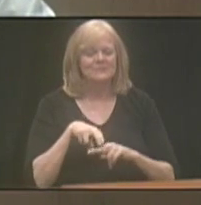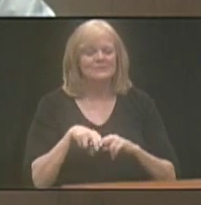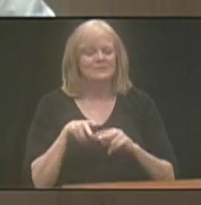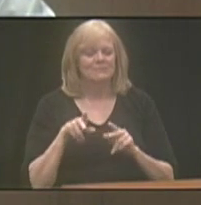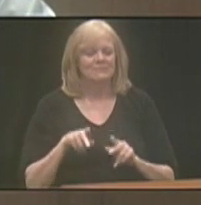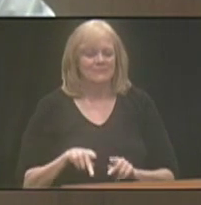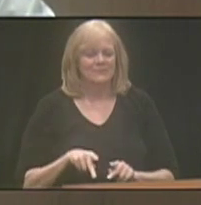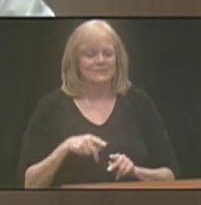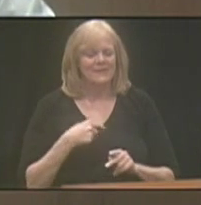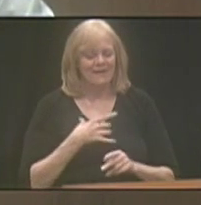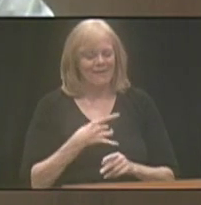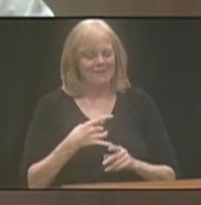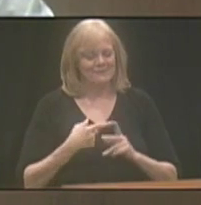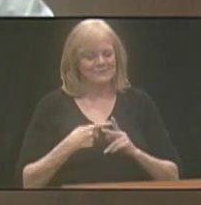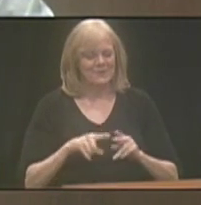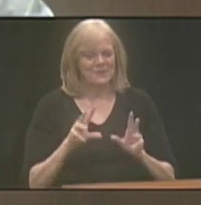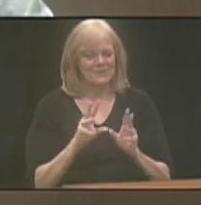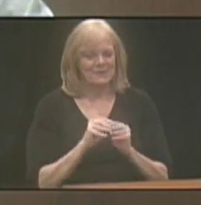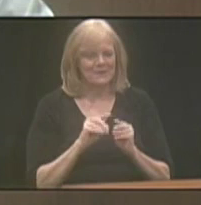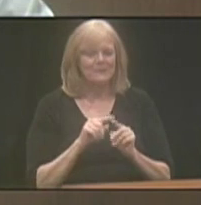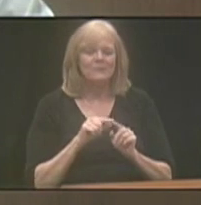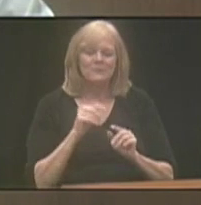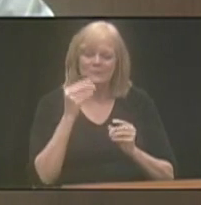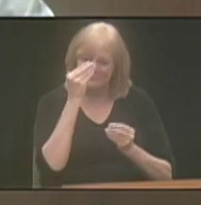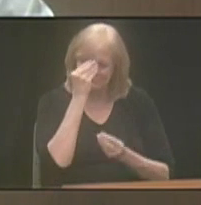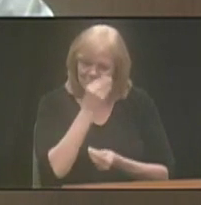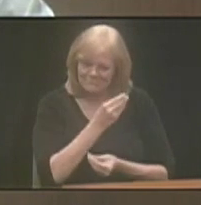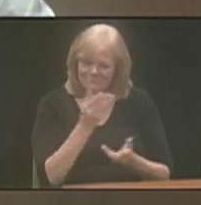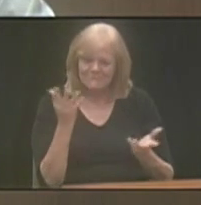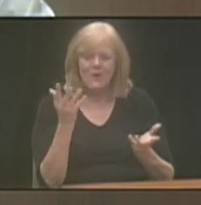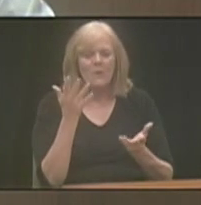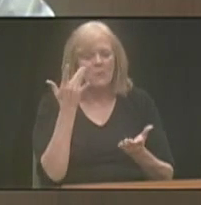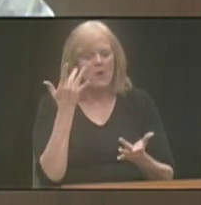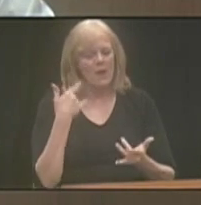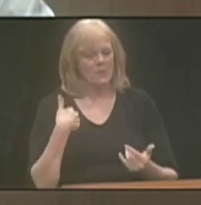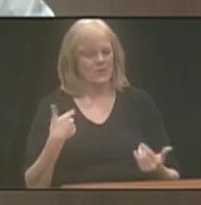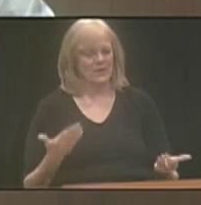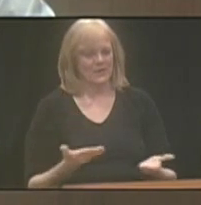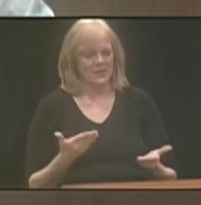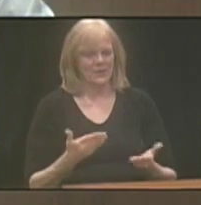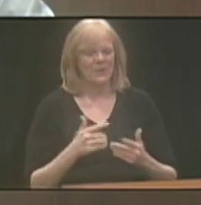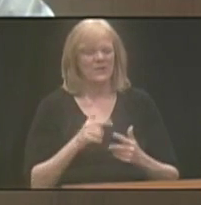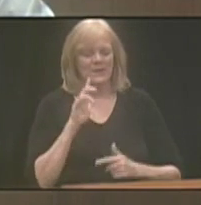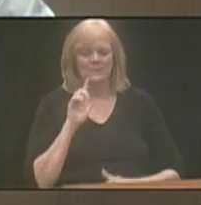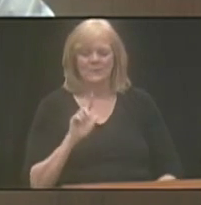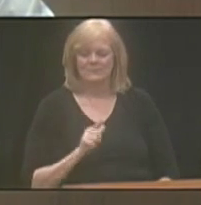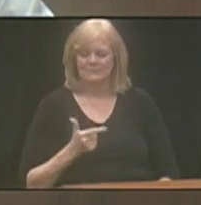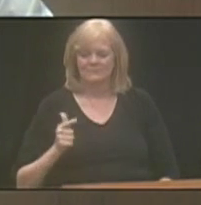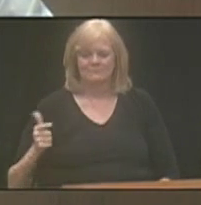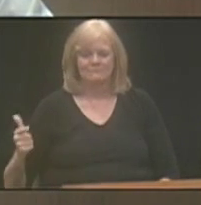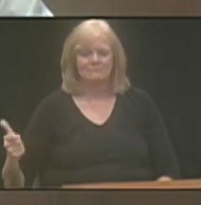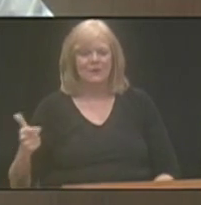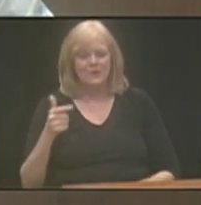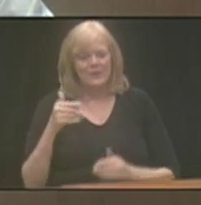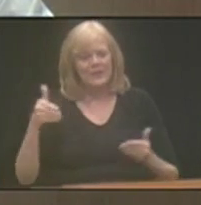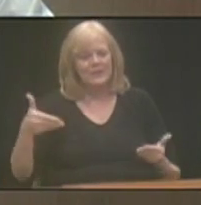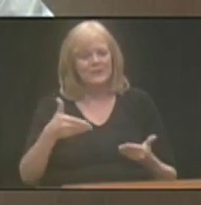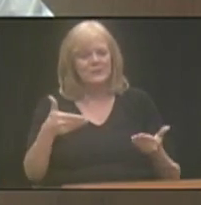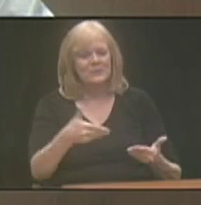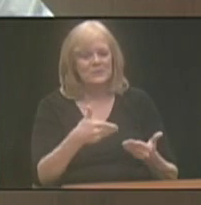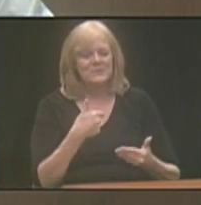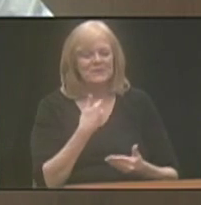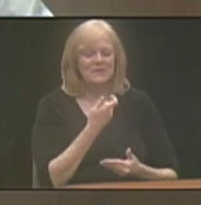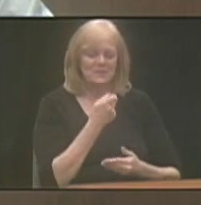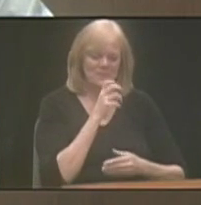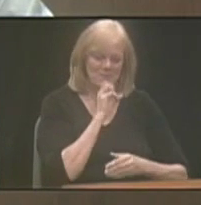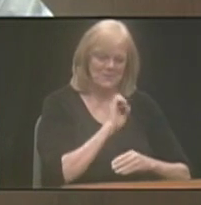like to start out our meetings with just kind of giving a reminder as to why we're here. Then we'll go around the horn and do some introductions. We have a little bit of